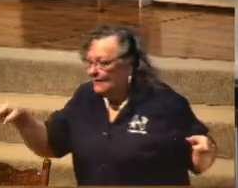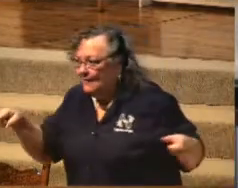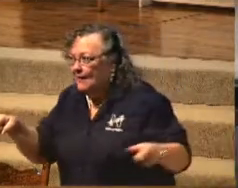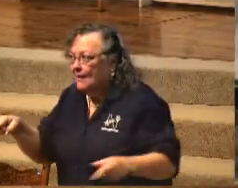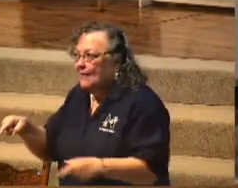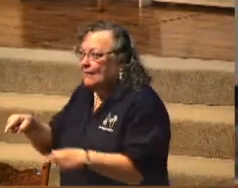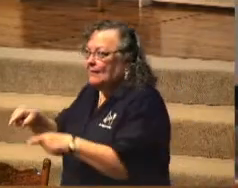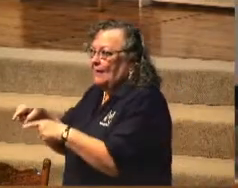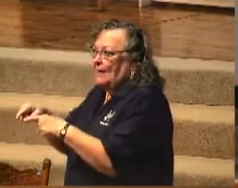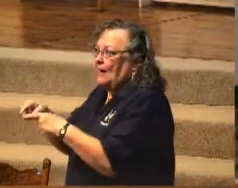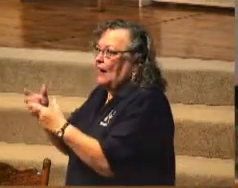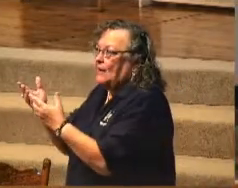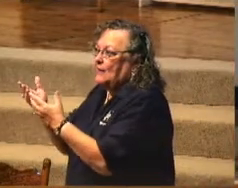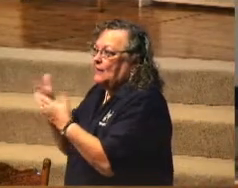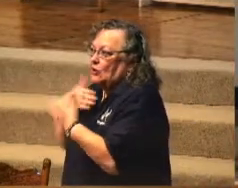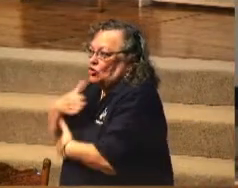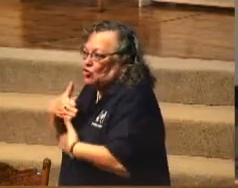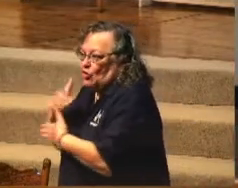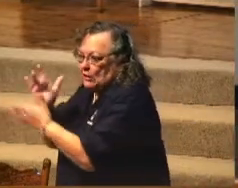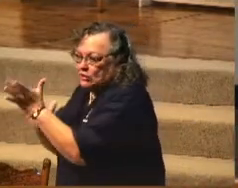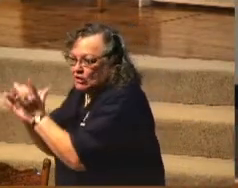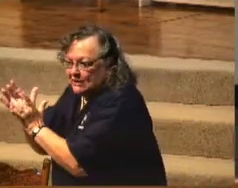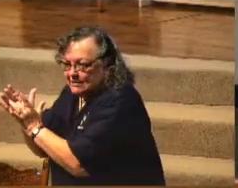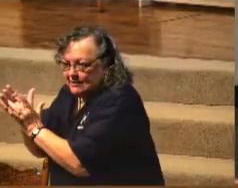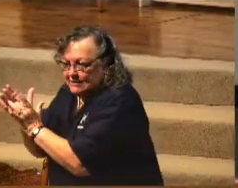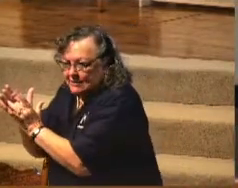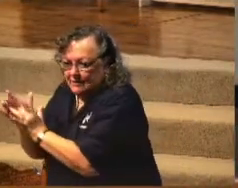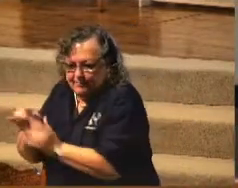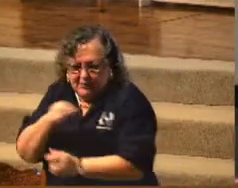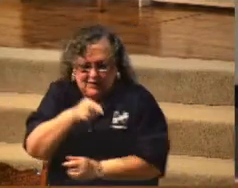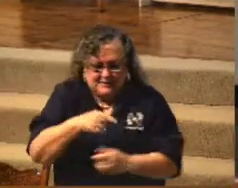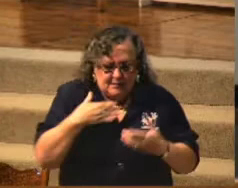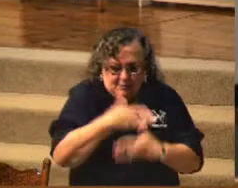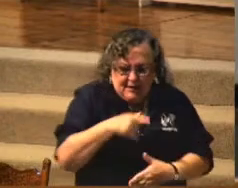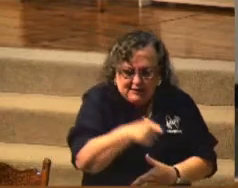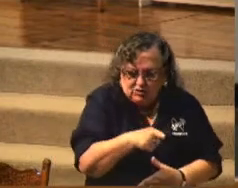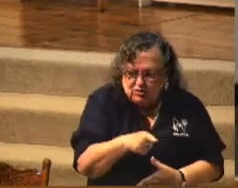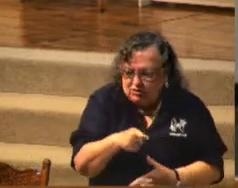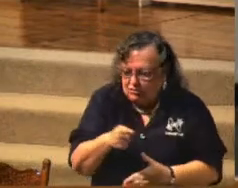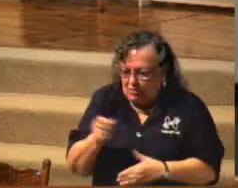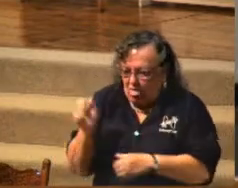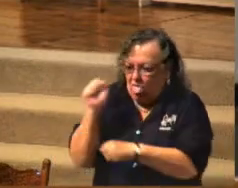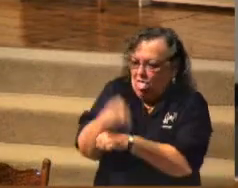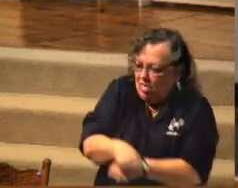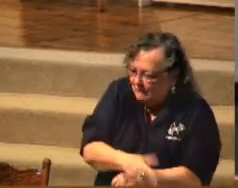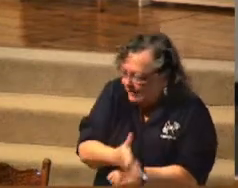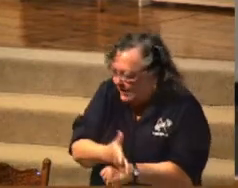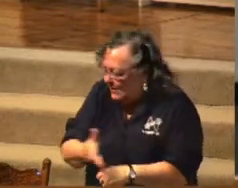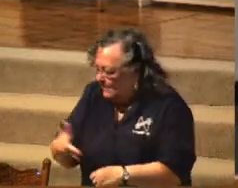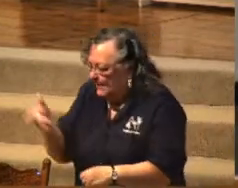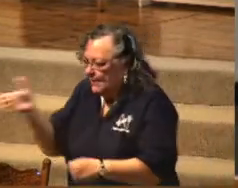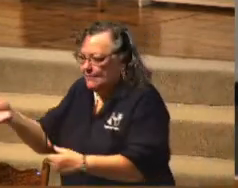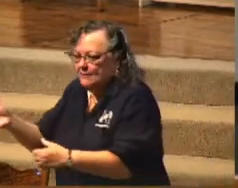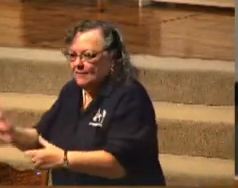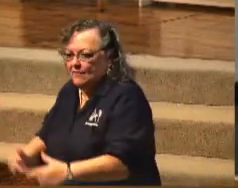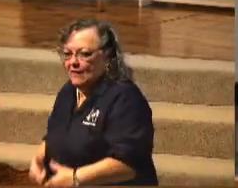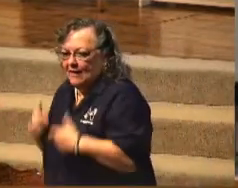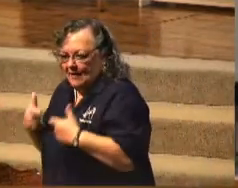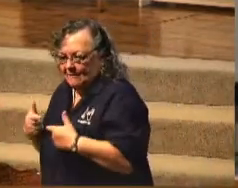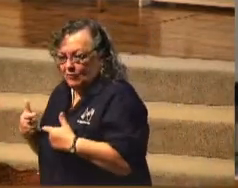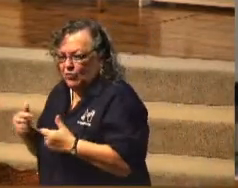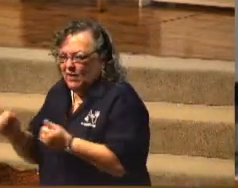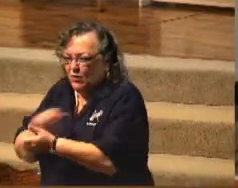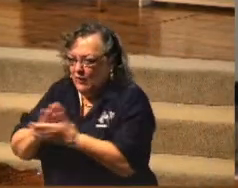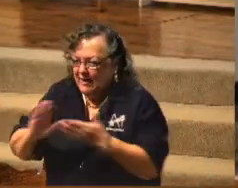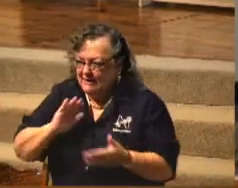righteousness because the pleasures of this world are choking out the seed of this life. We can waste our life in sinful pleasures. By the way,